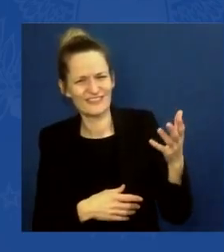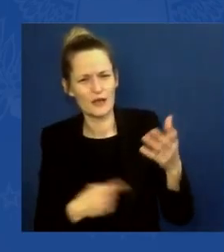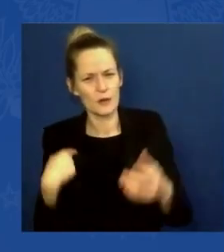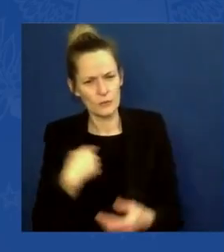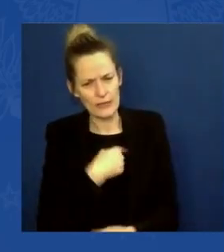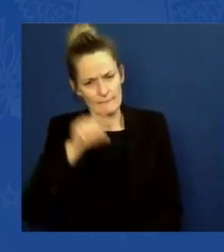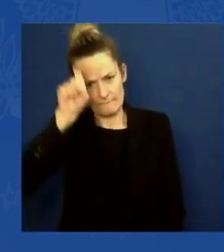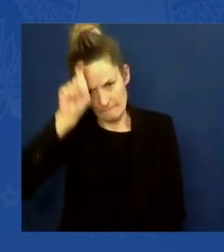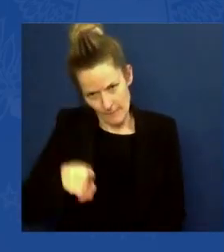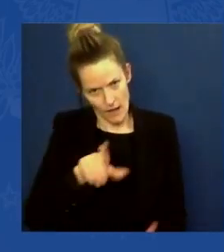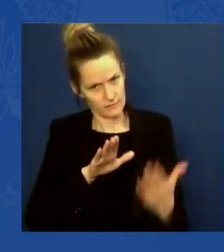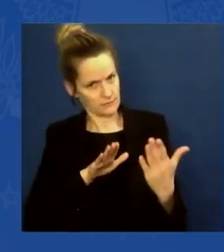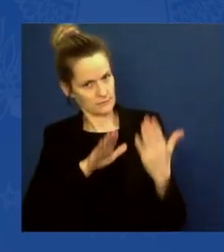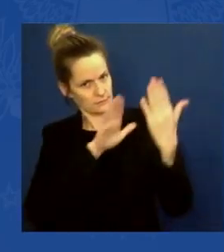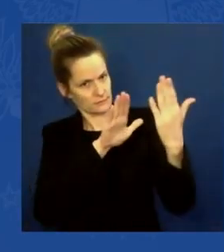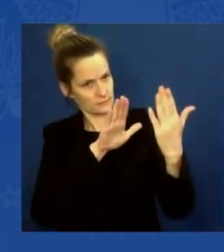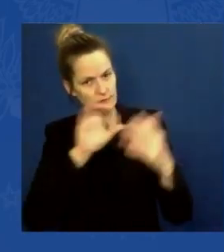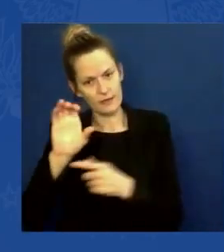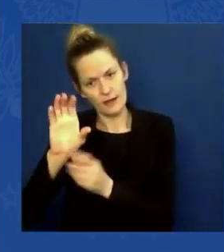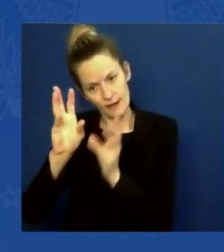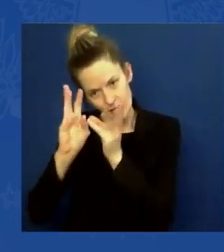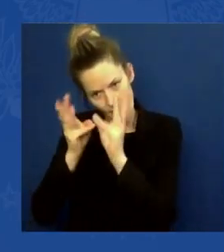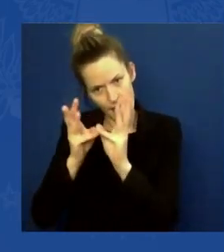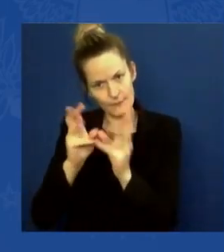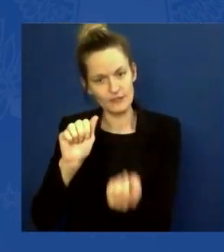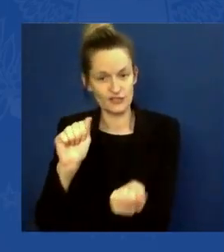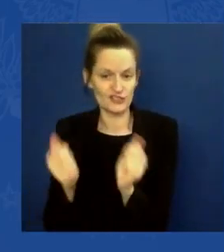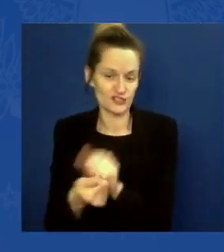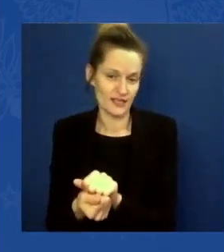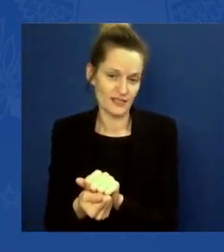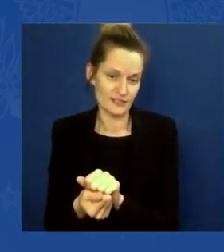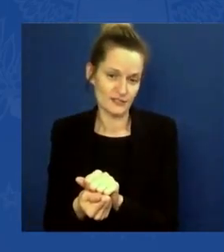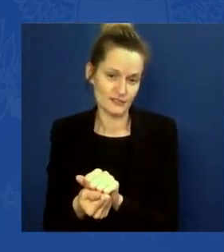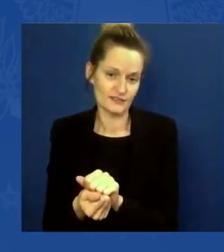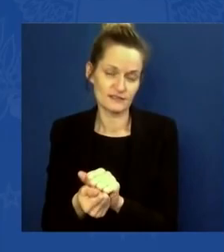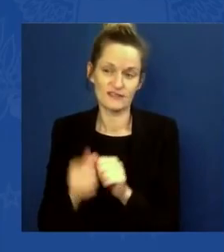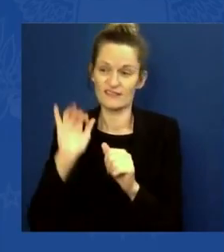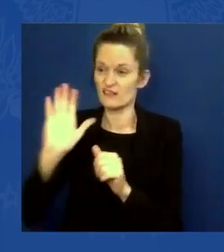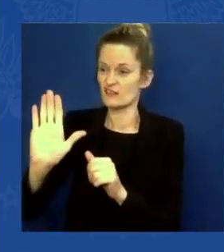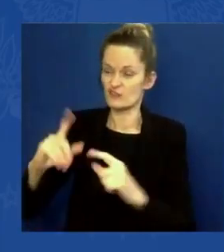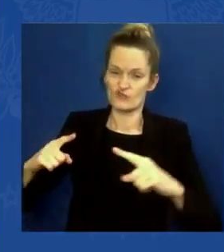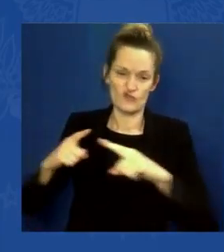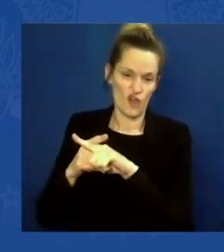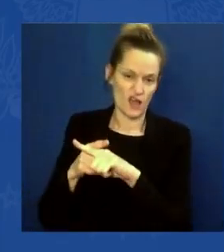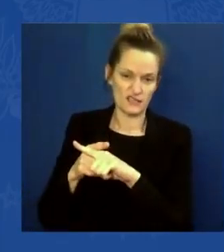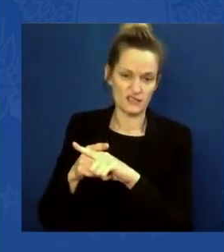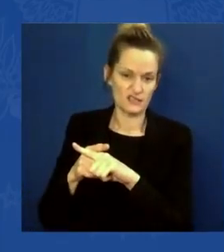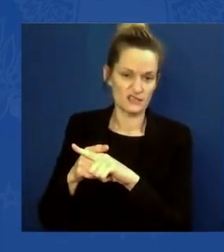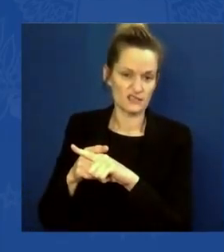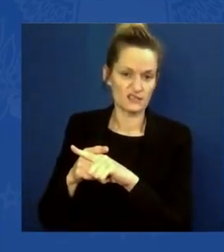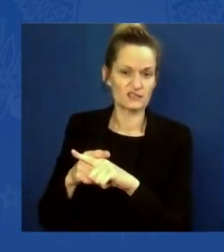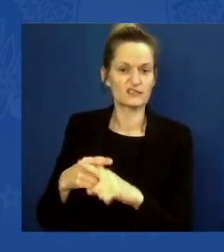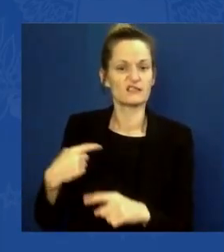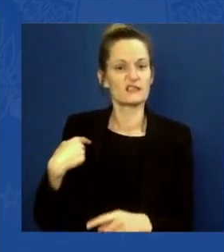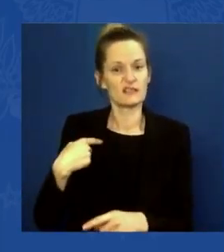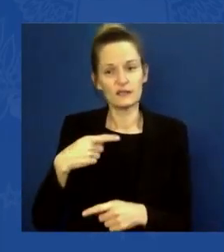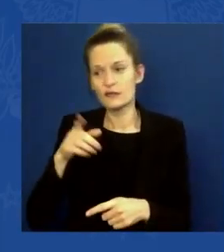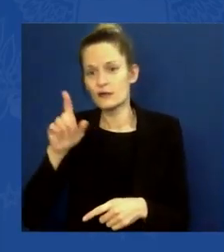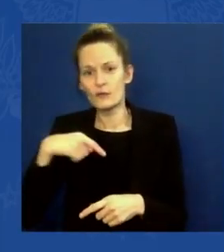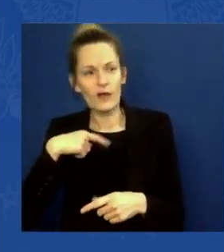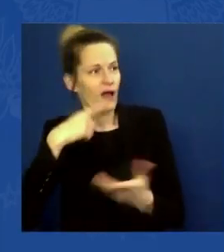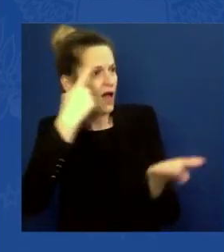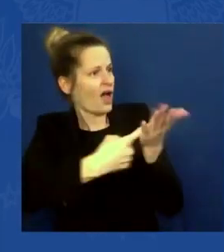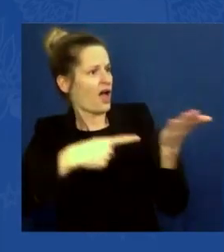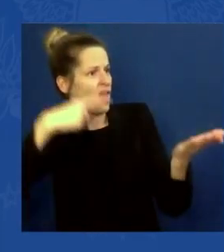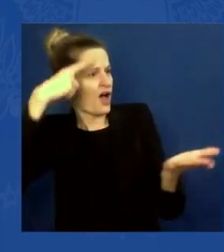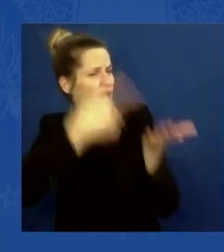And that shouldn't even be a debate. You know, we have to invest in being more resilient because of the impacts of climate. The